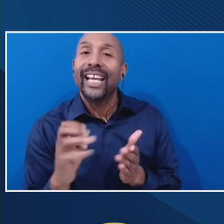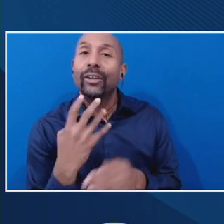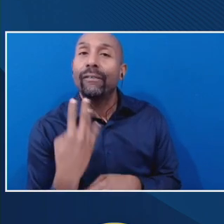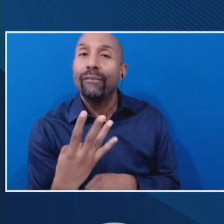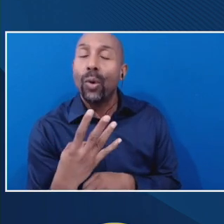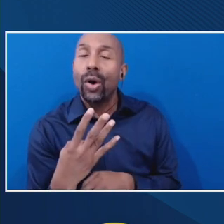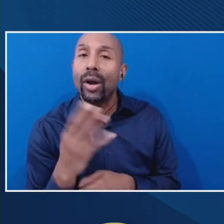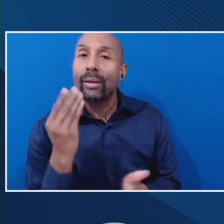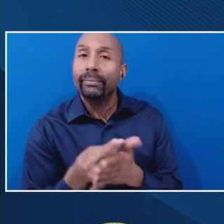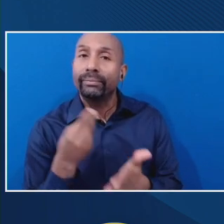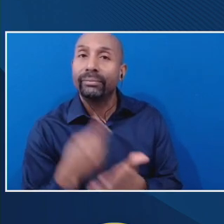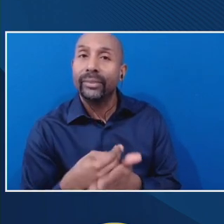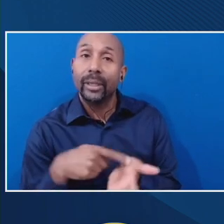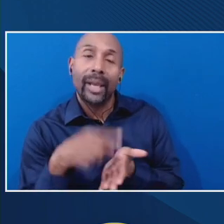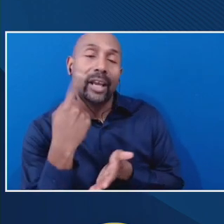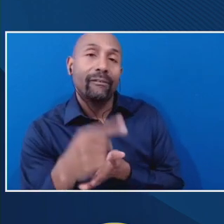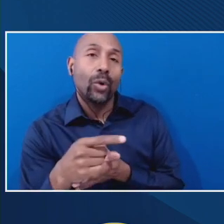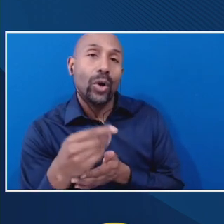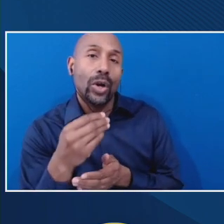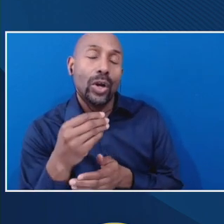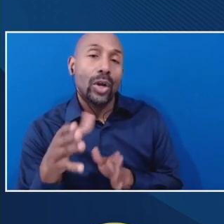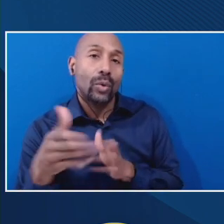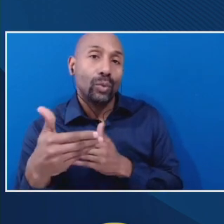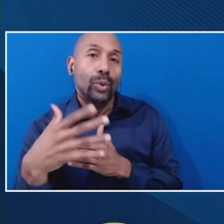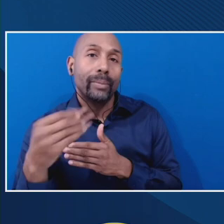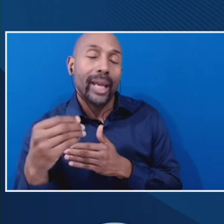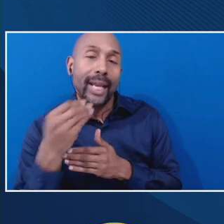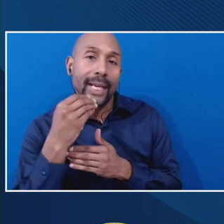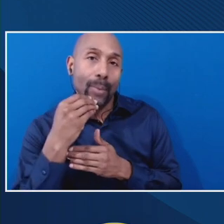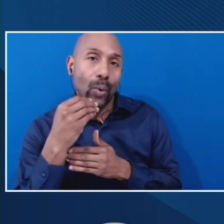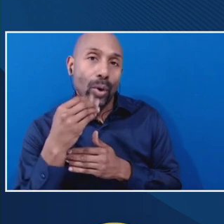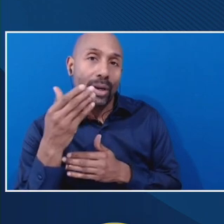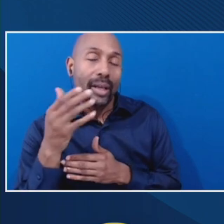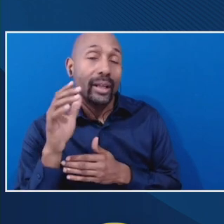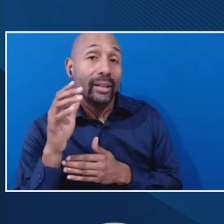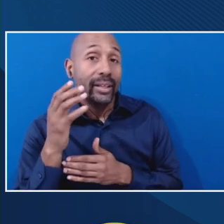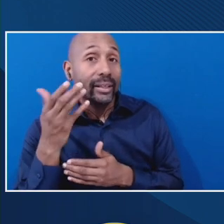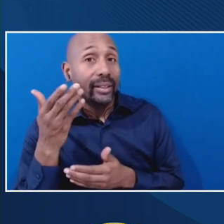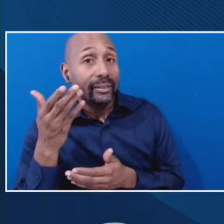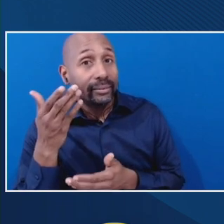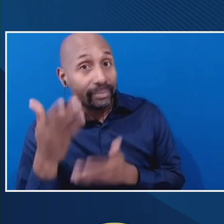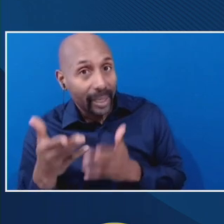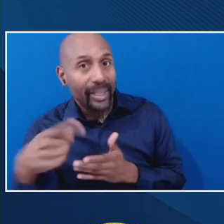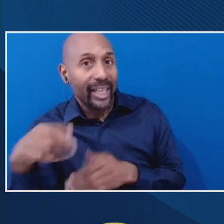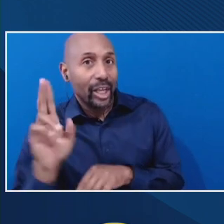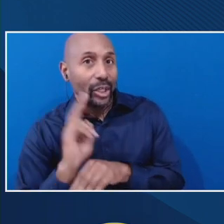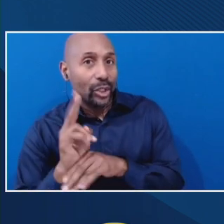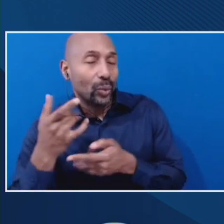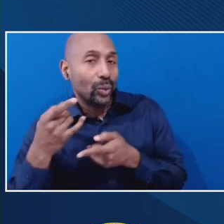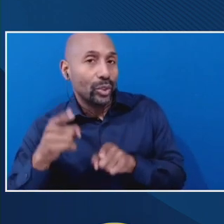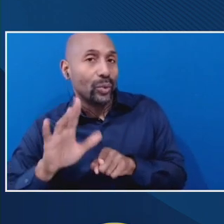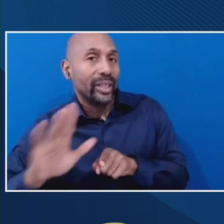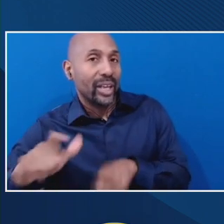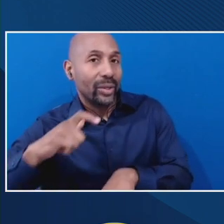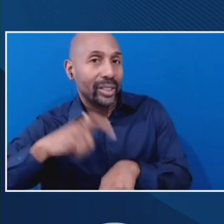the board that may have incurred a liability, all right, during their time, um, in attendance?